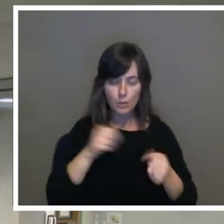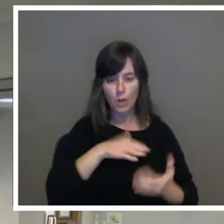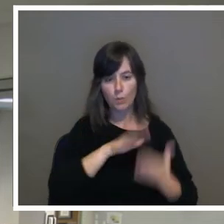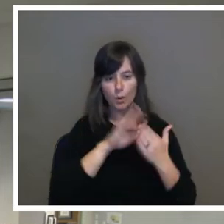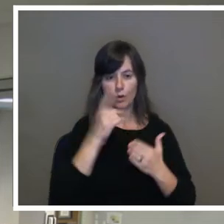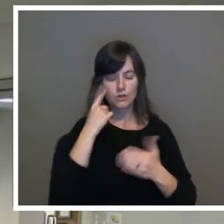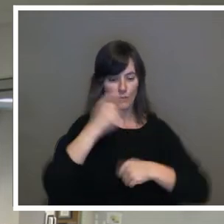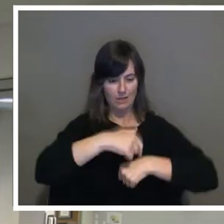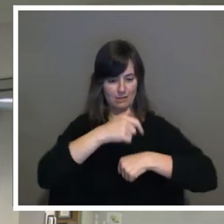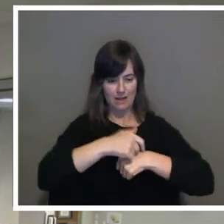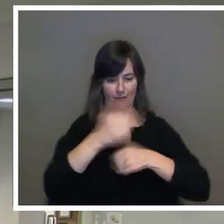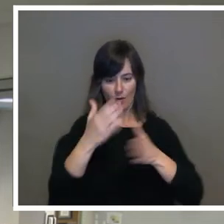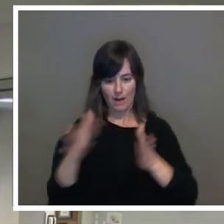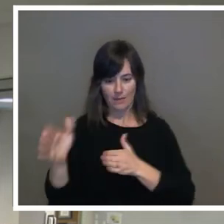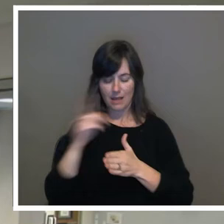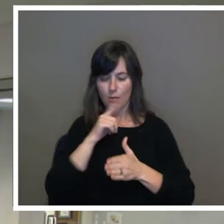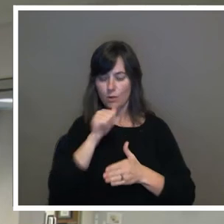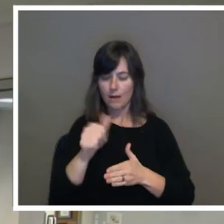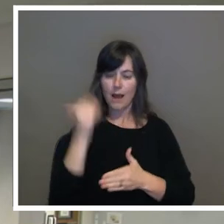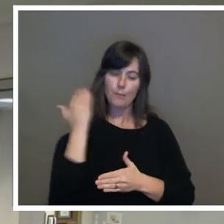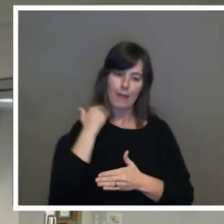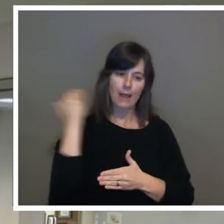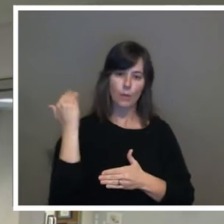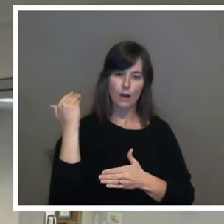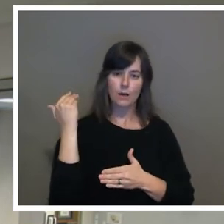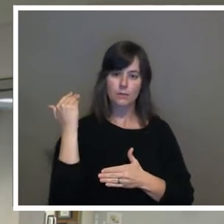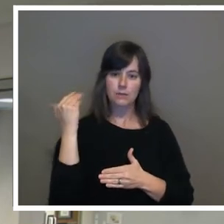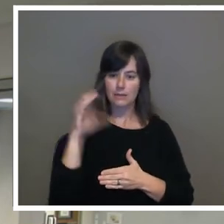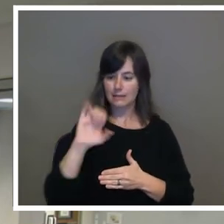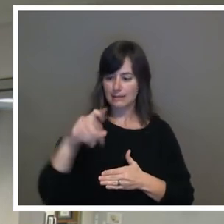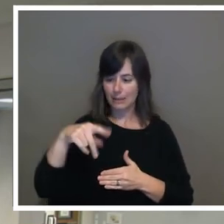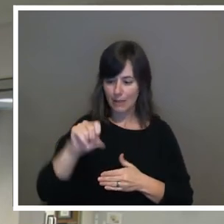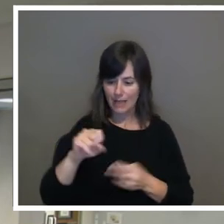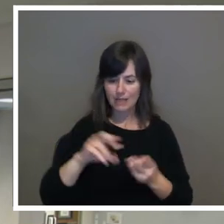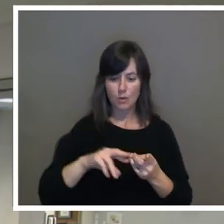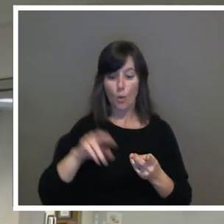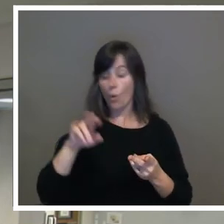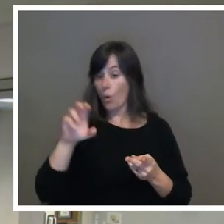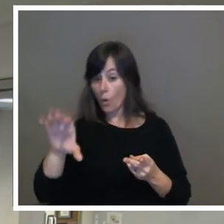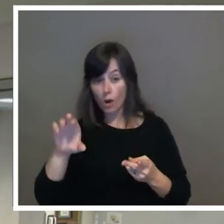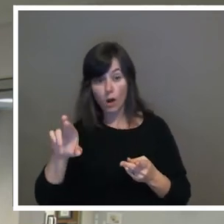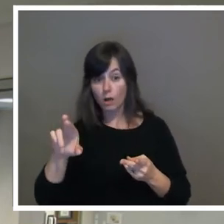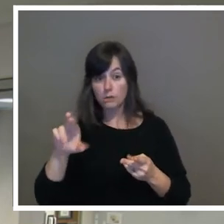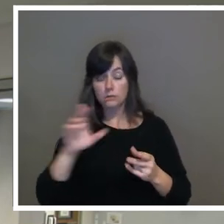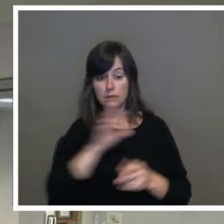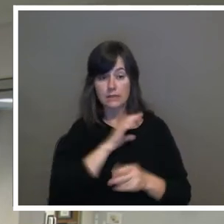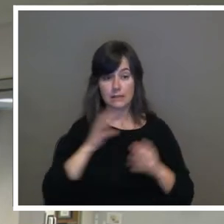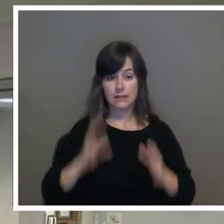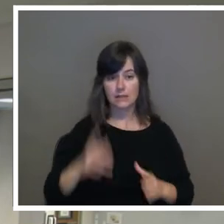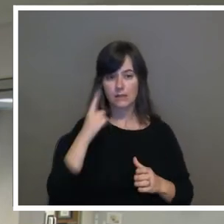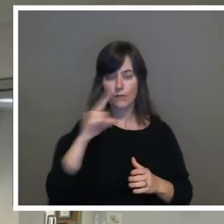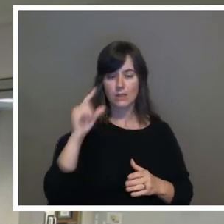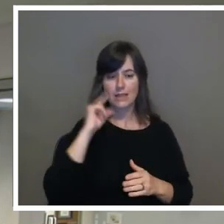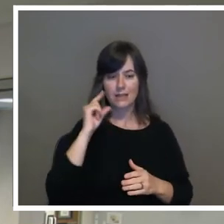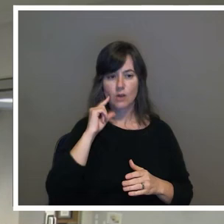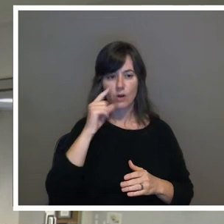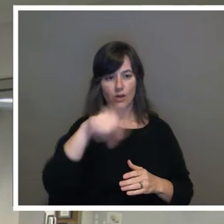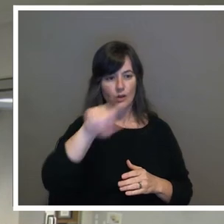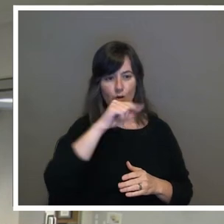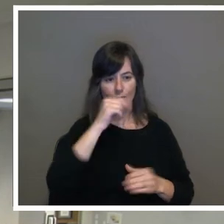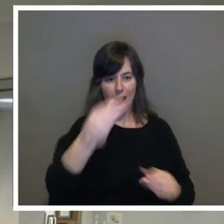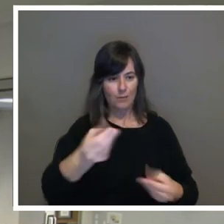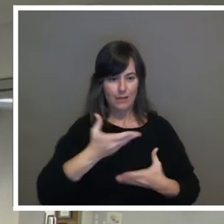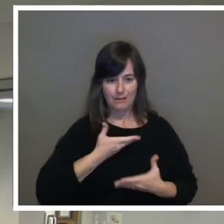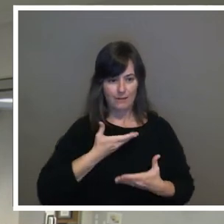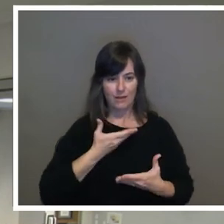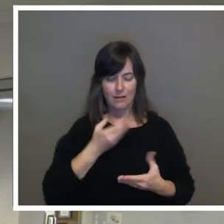that's not going to bankrupt CPS or the citizens of San Antonio. You have not been forthcoming with that information. You